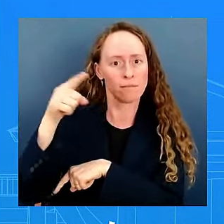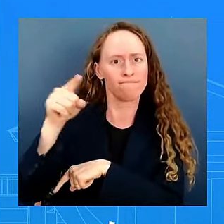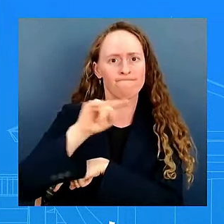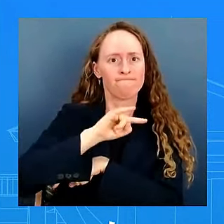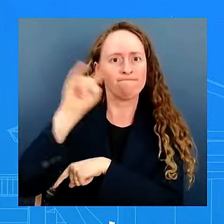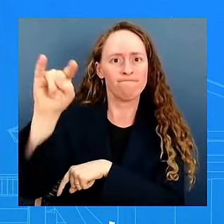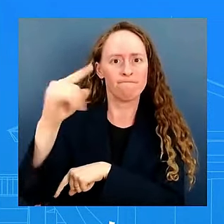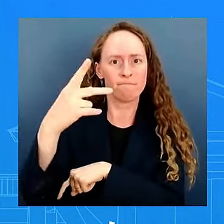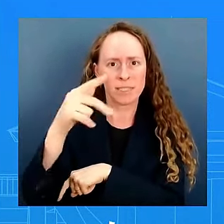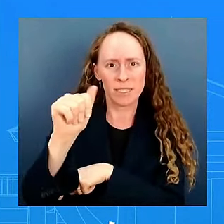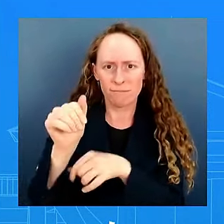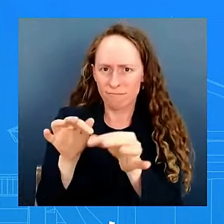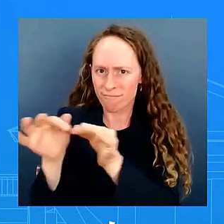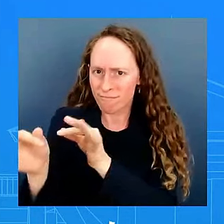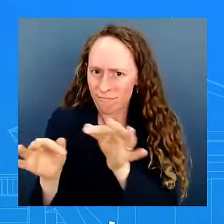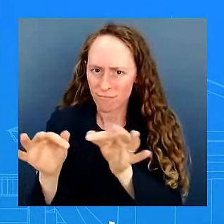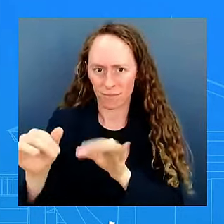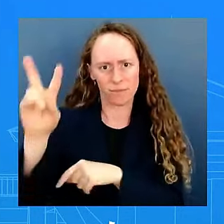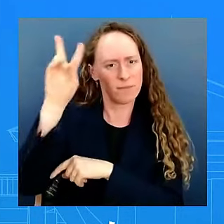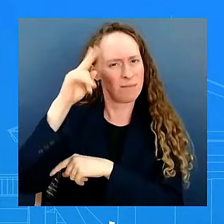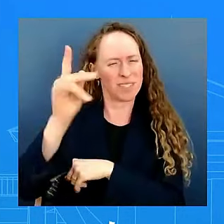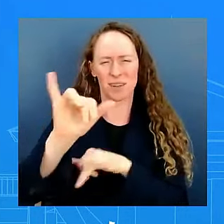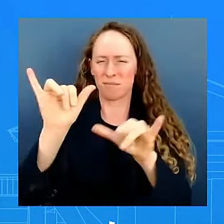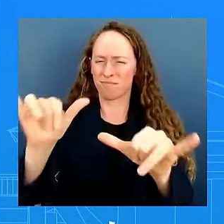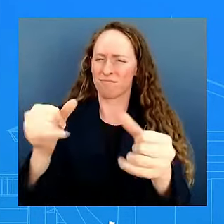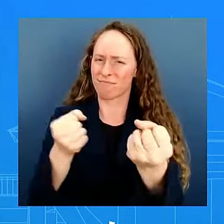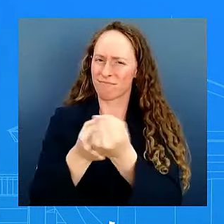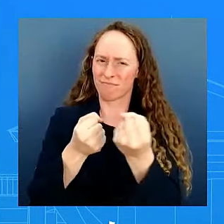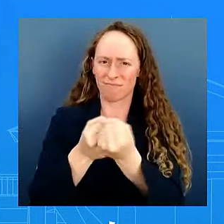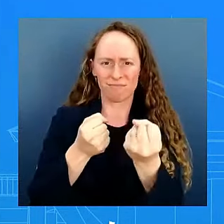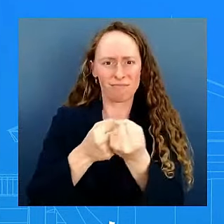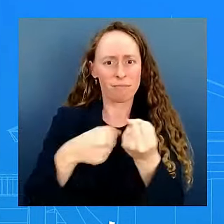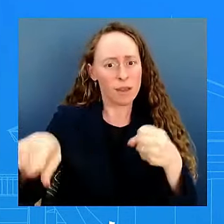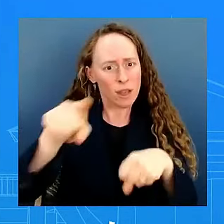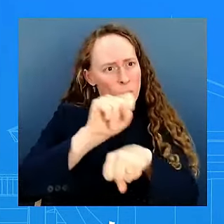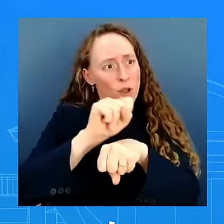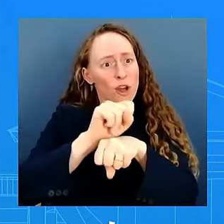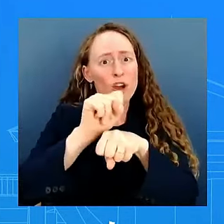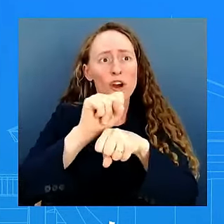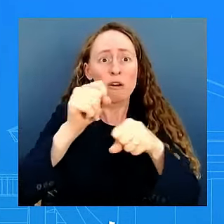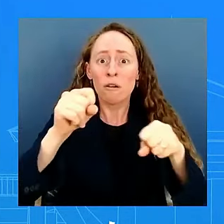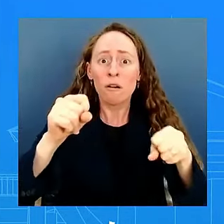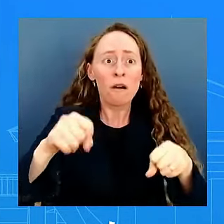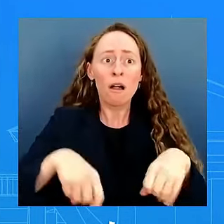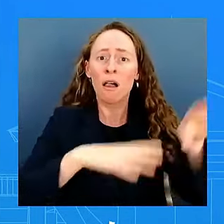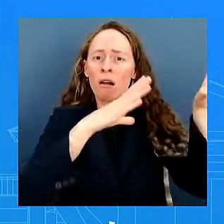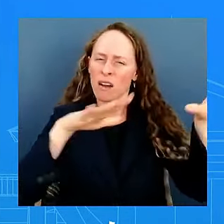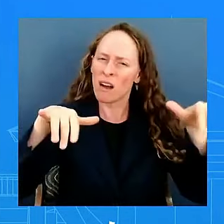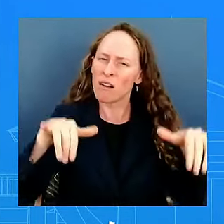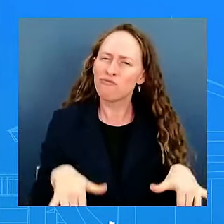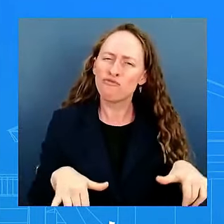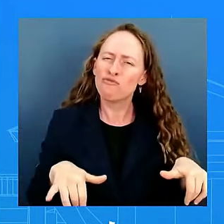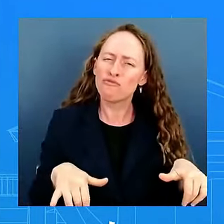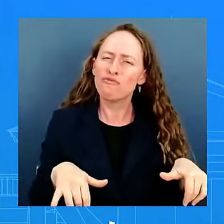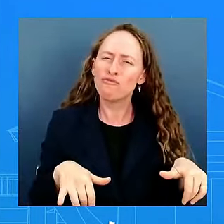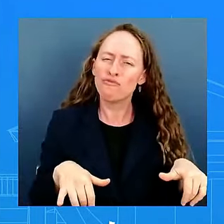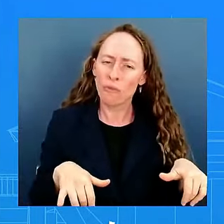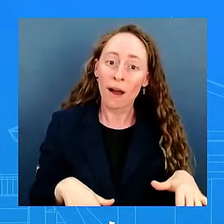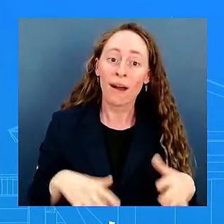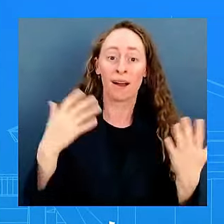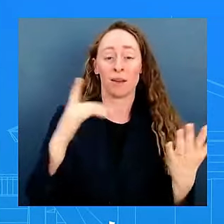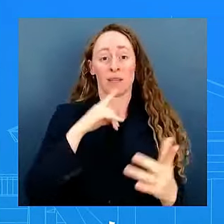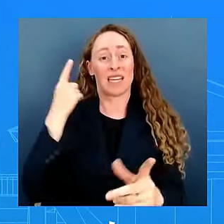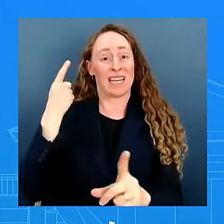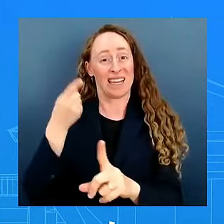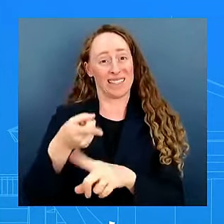made that very clear in her remarks as well and um and so we have not received any recommendations from syphius there's a process